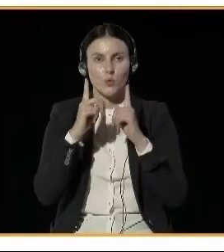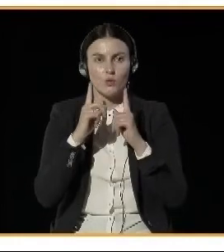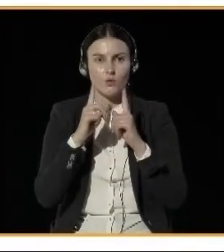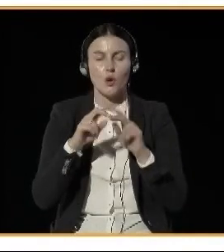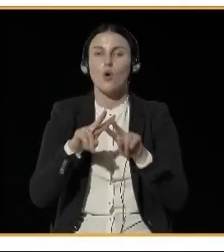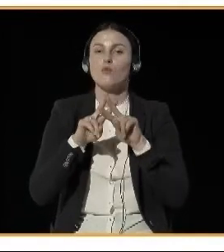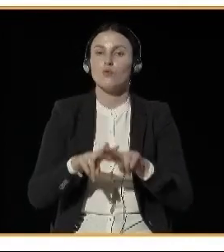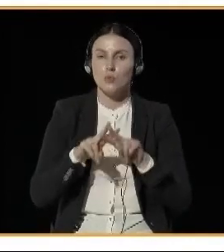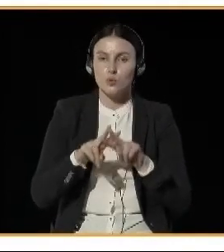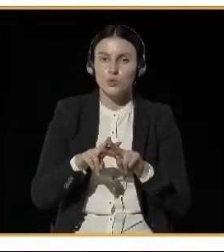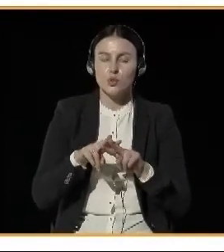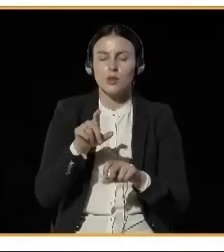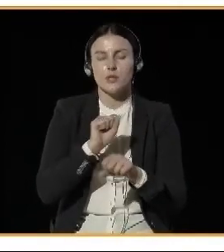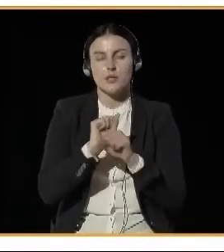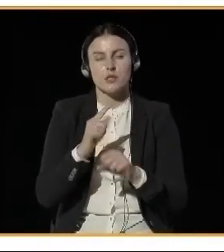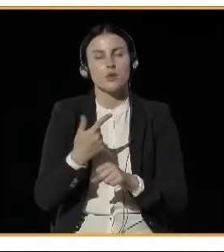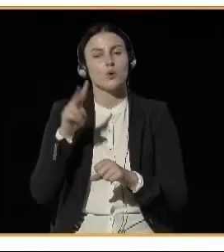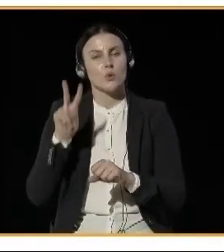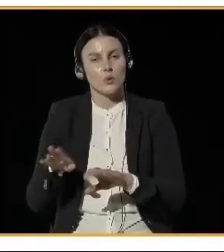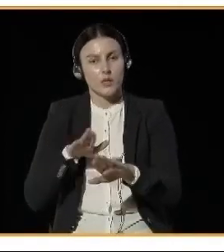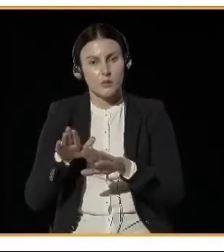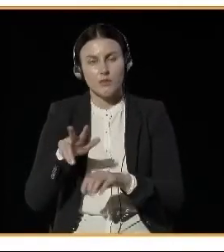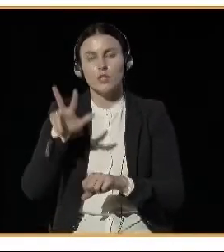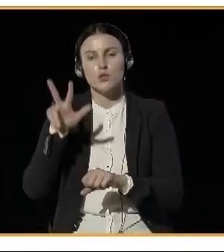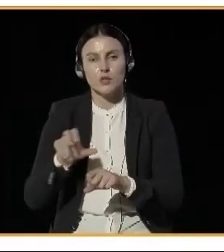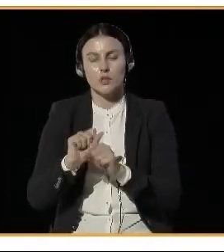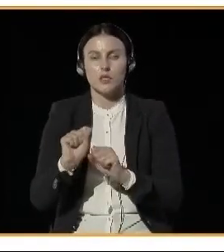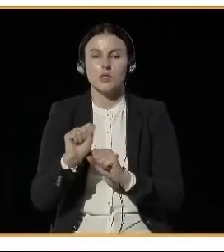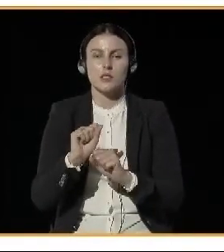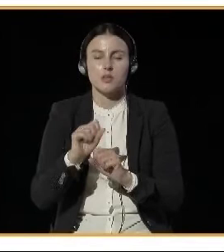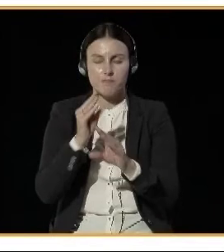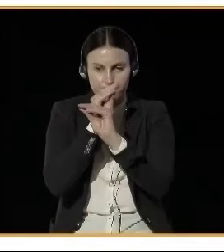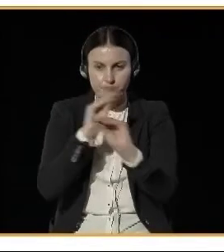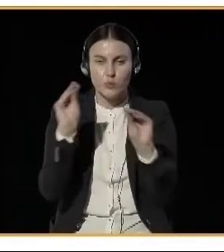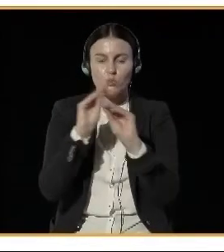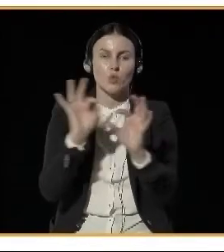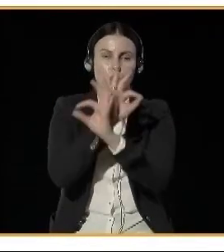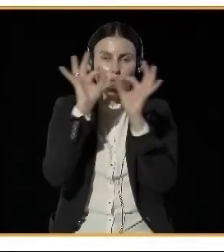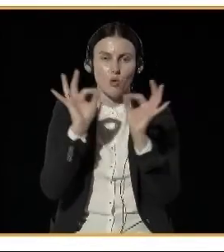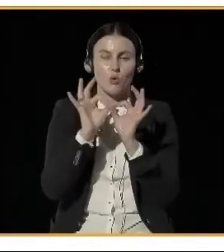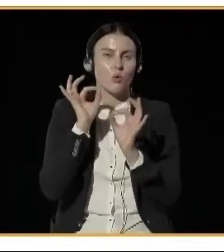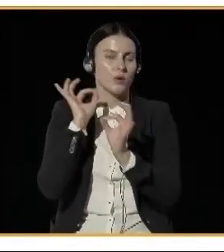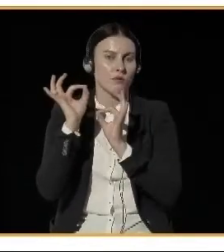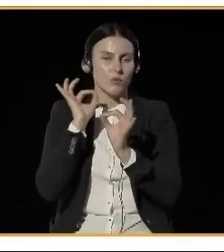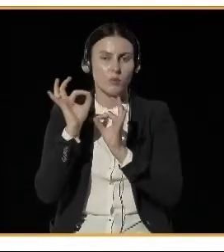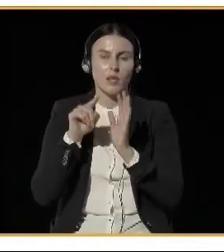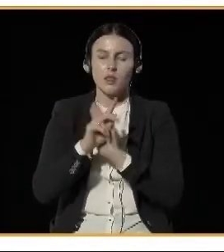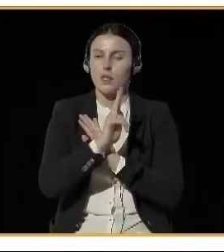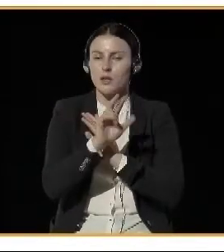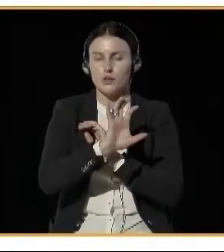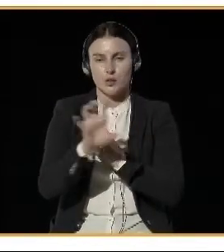that we have to get this message to the public. people, citizens and all interested groups, they have to be